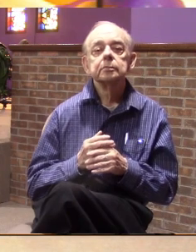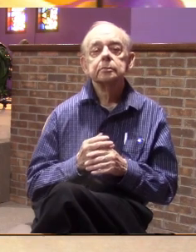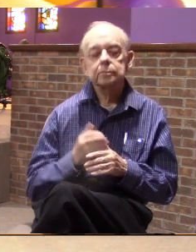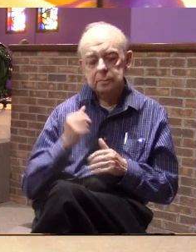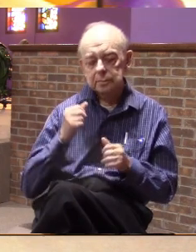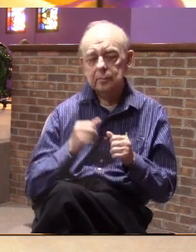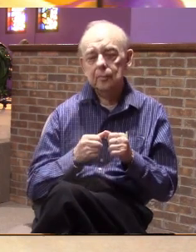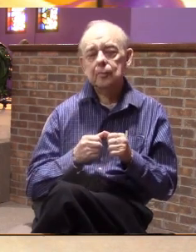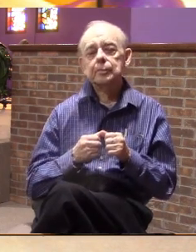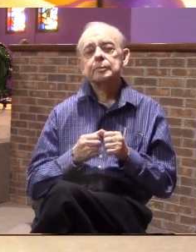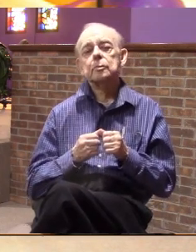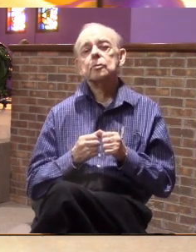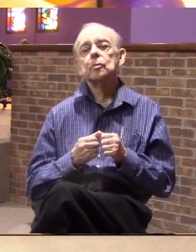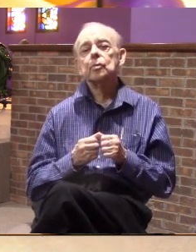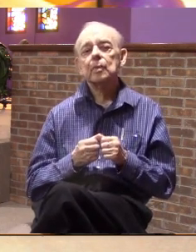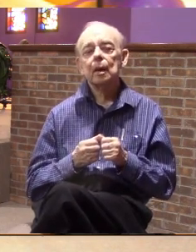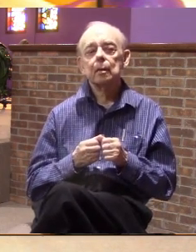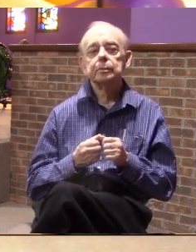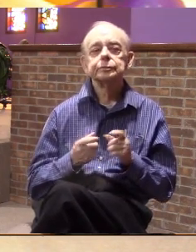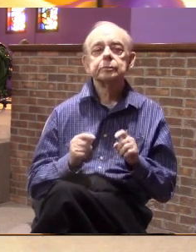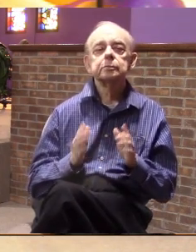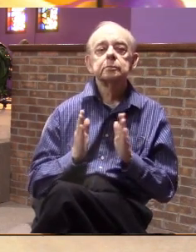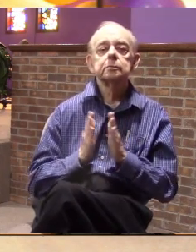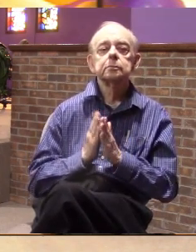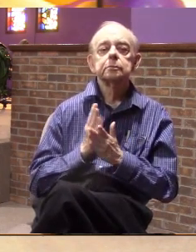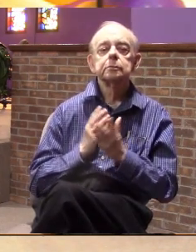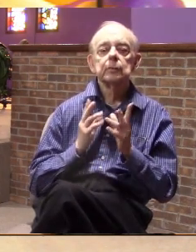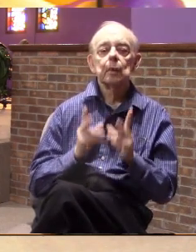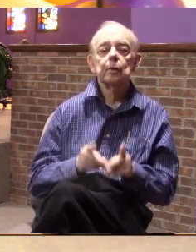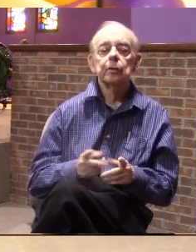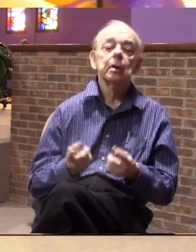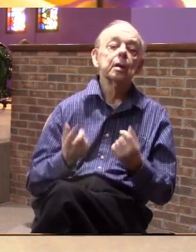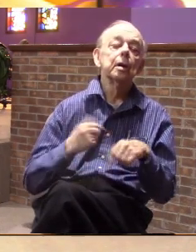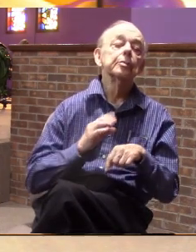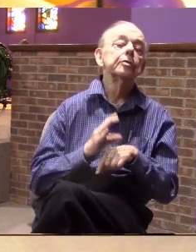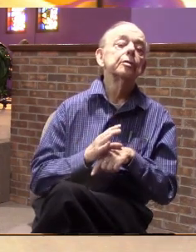remember when you asked somebody to come to church